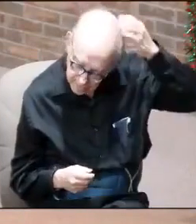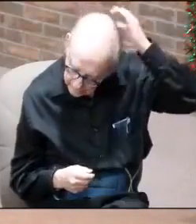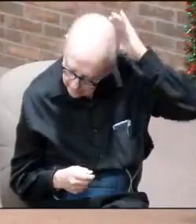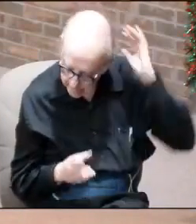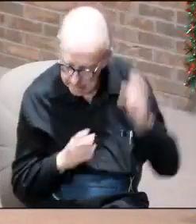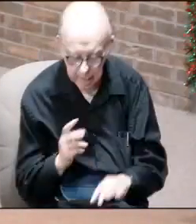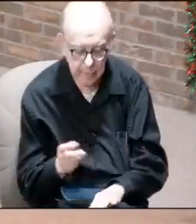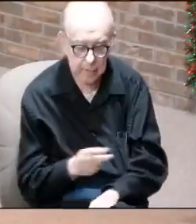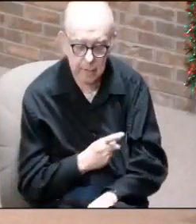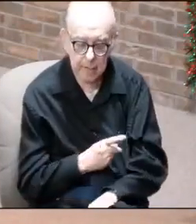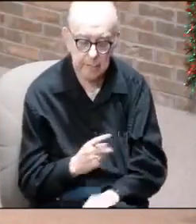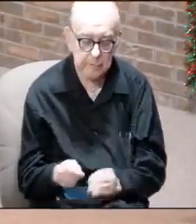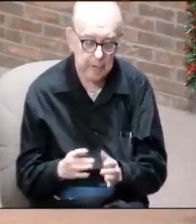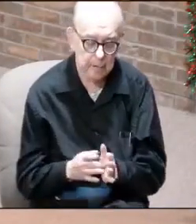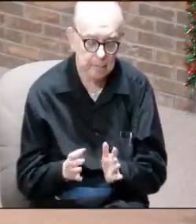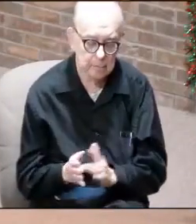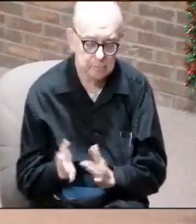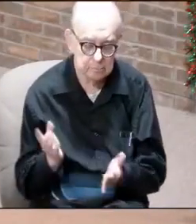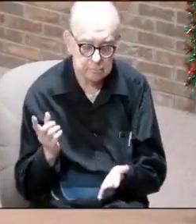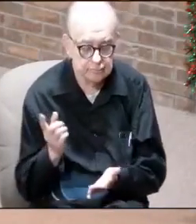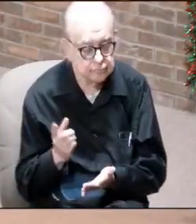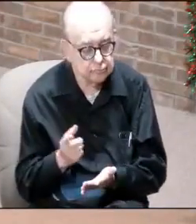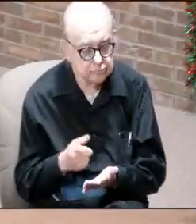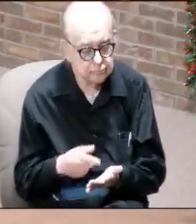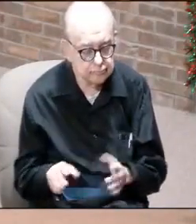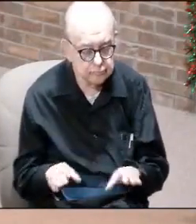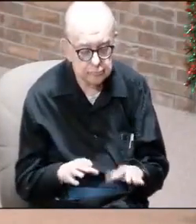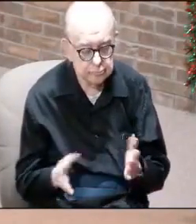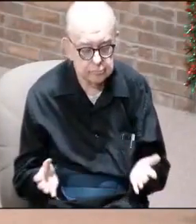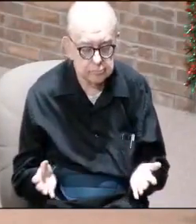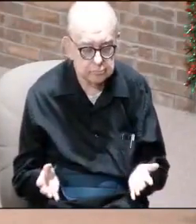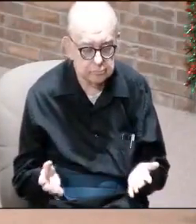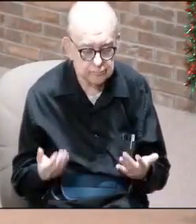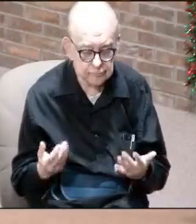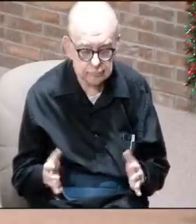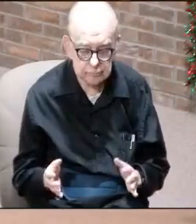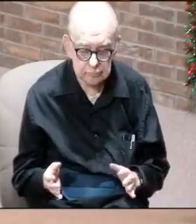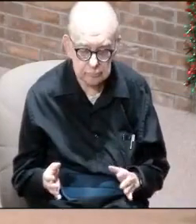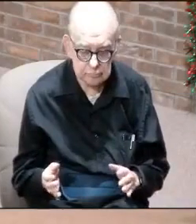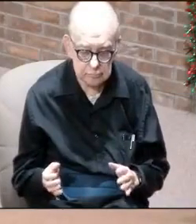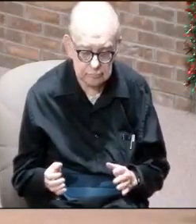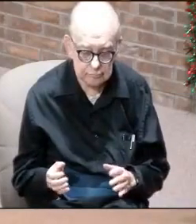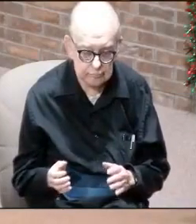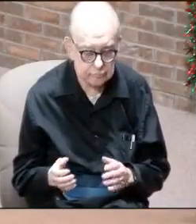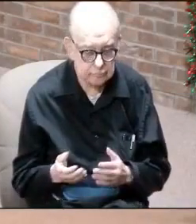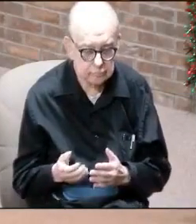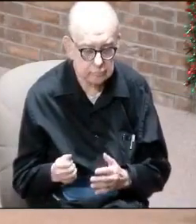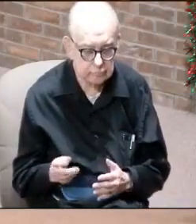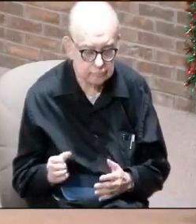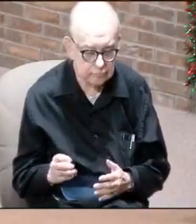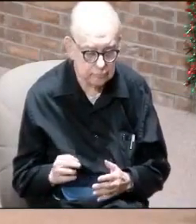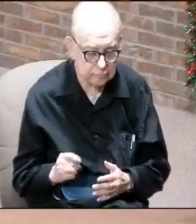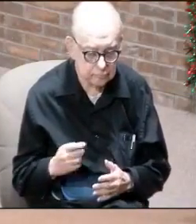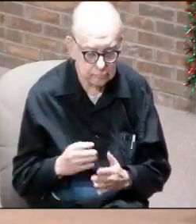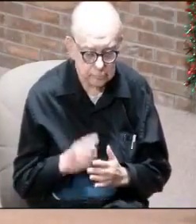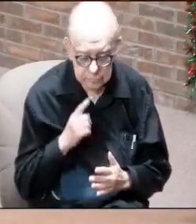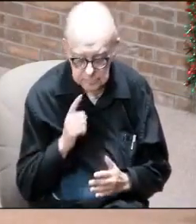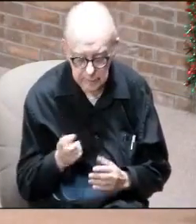about Jesus. And what did he do as we just finished up with the advent, talking of the coming,